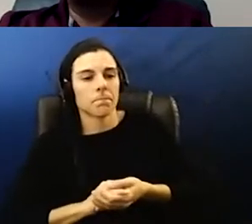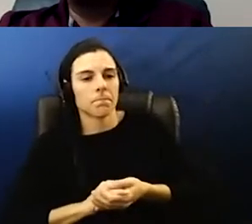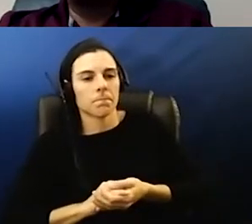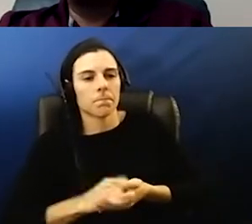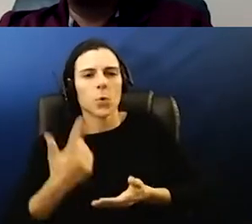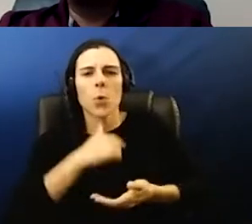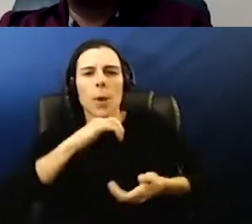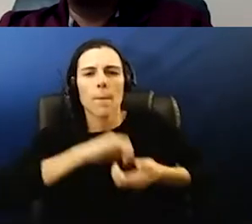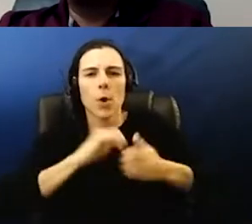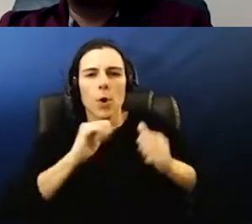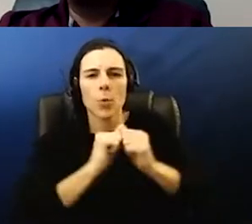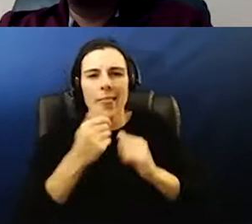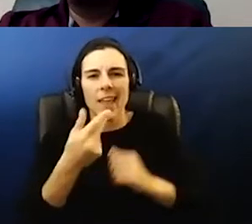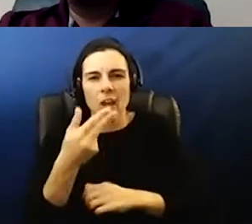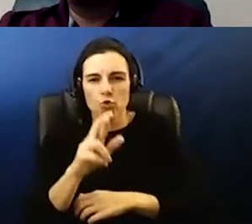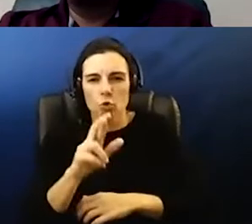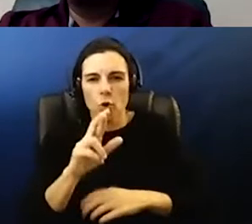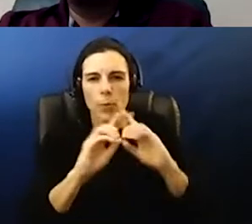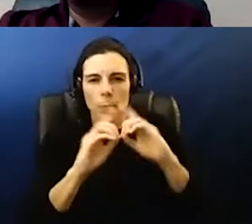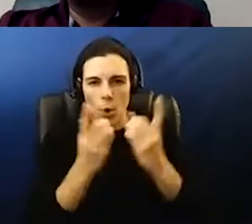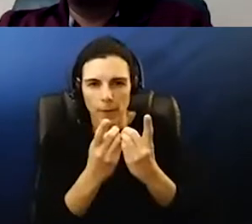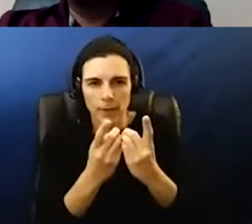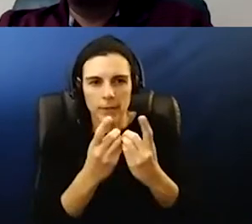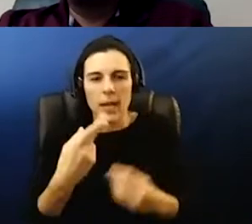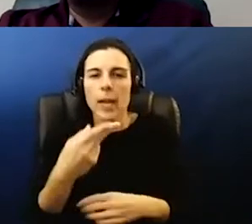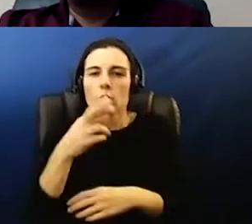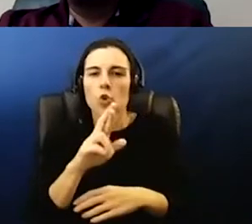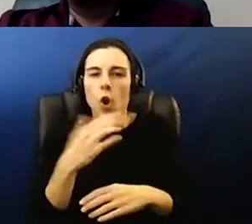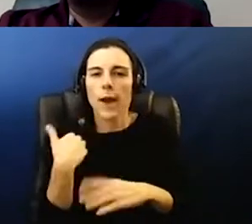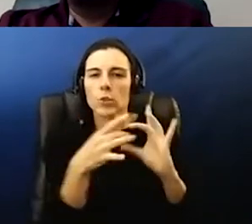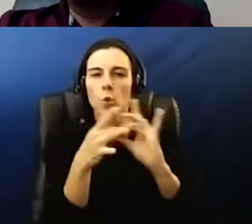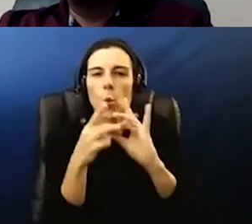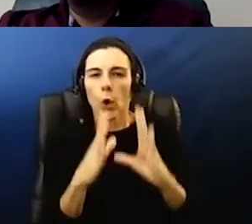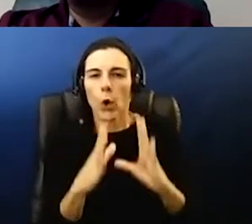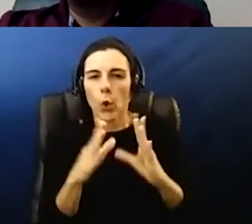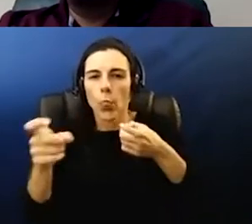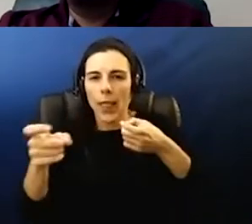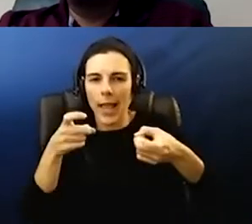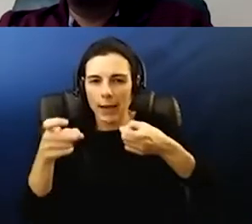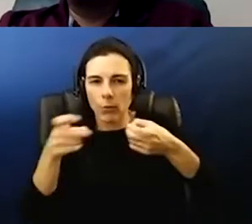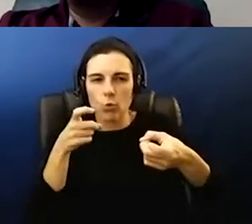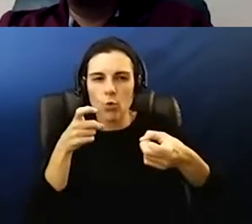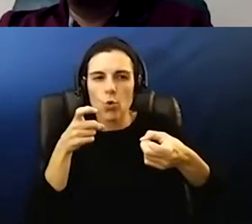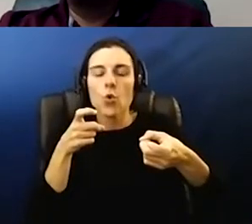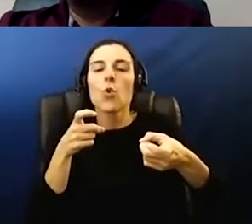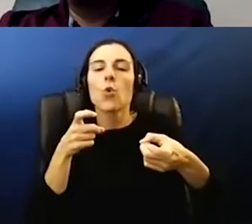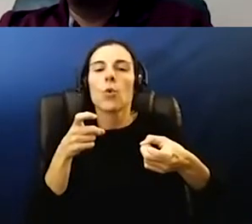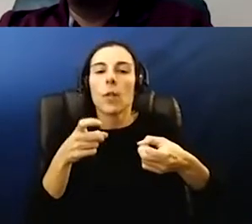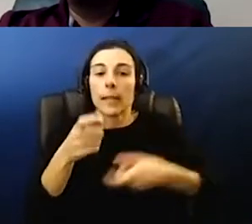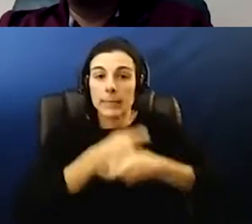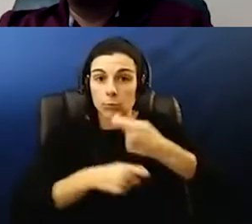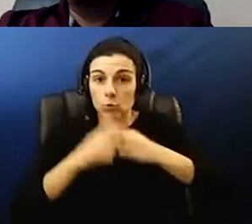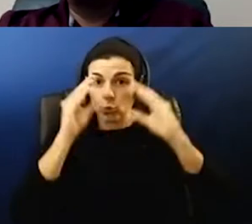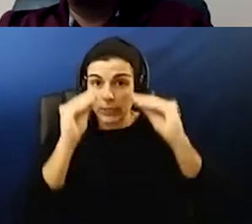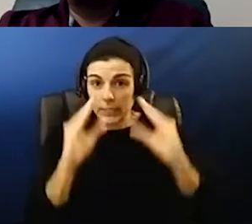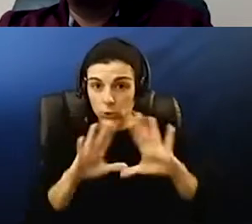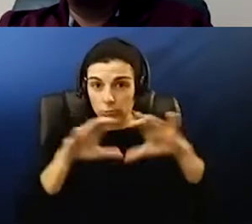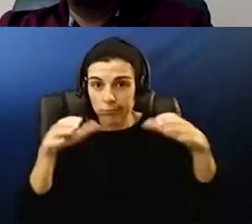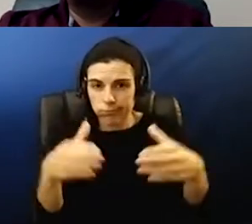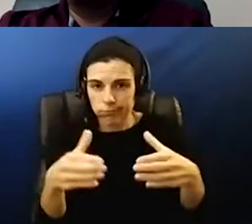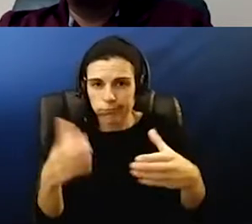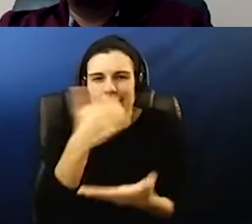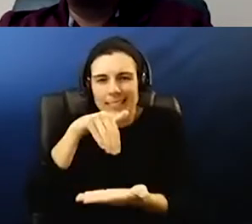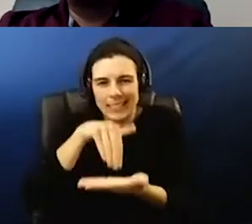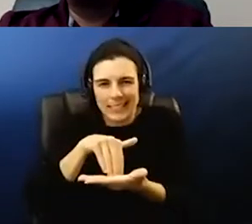partner with the hr department um hr has coordinators that handle the substitute pool and our substitute pool is central texas we're